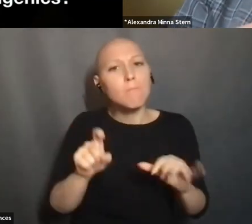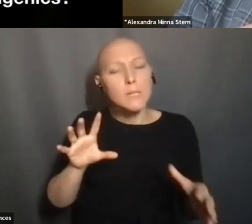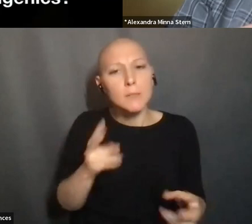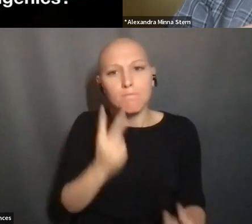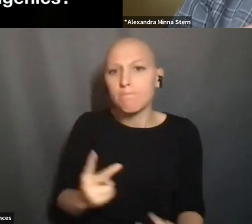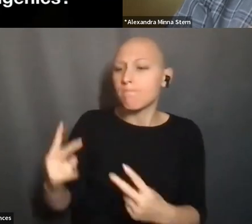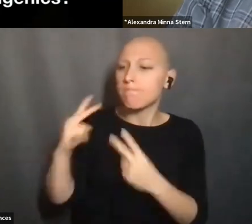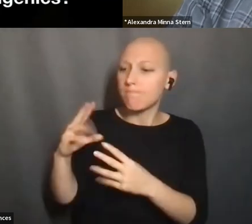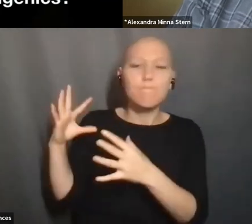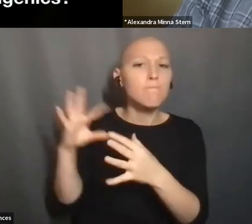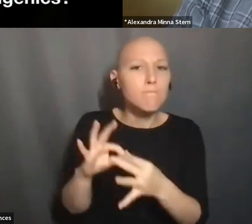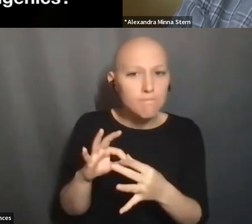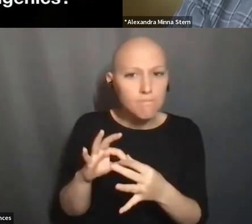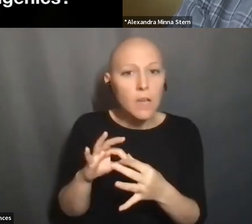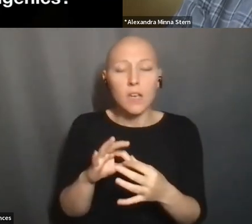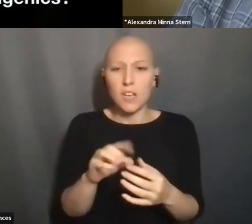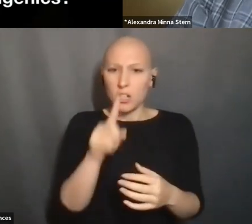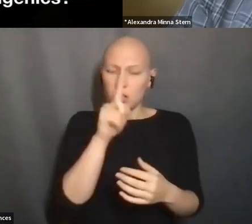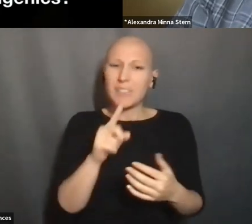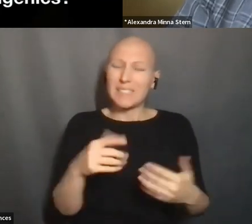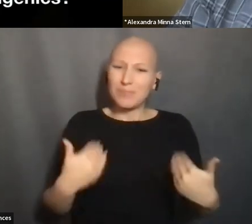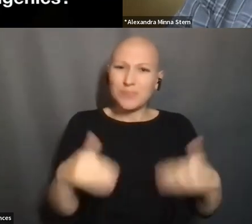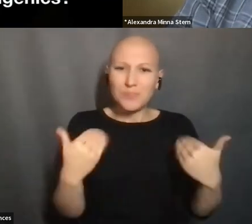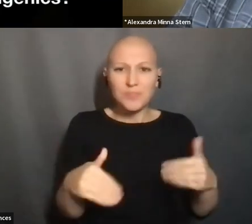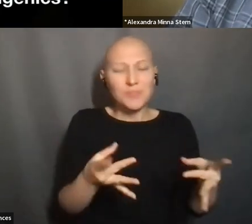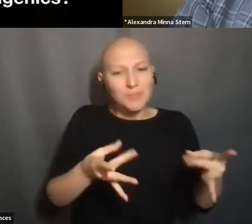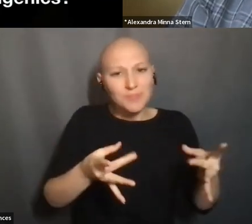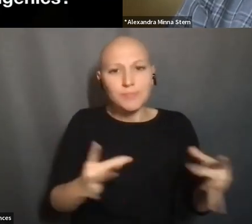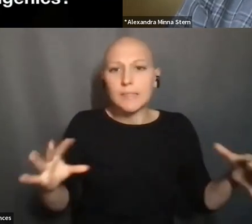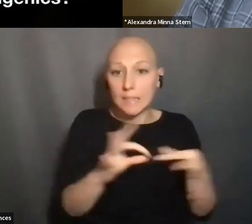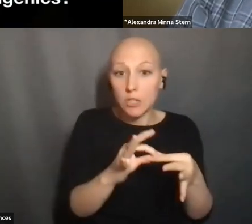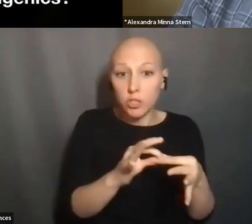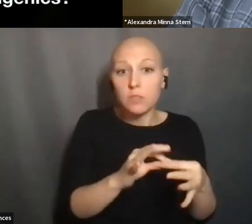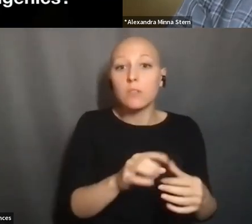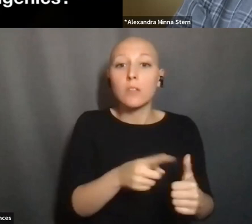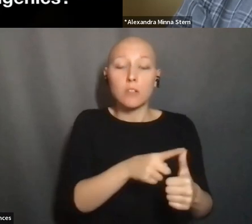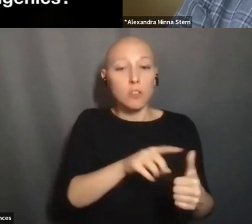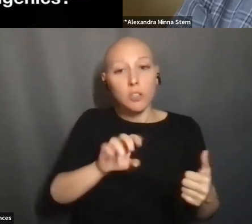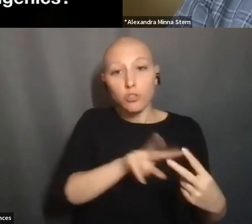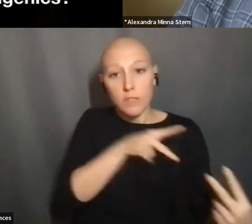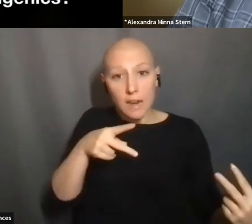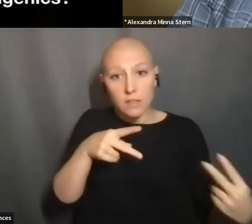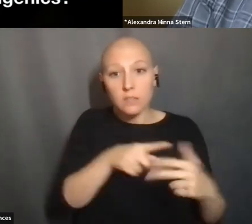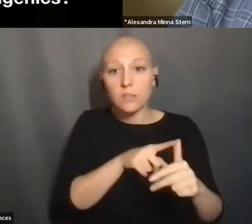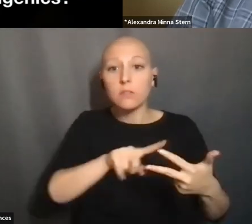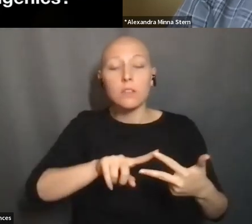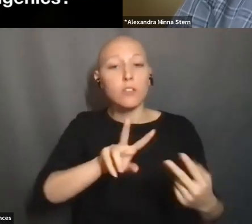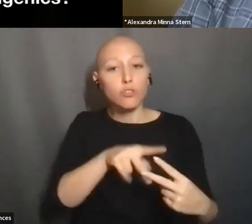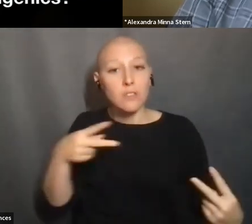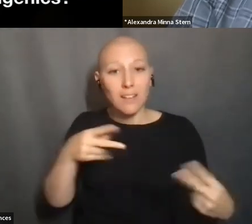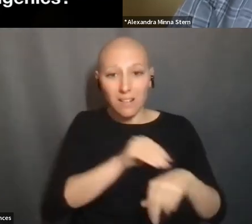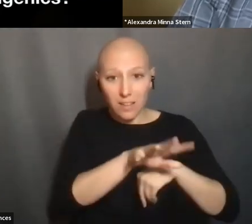EGENICS, MEDICAL GENETICS AND GENETIC COUNSELING UNTIL TODAY. AND I'D JUST LIKE TO CLOSE